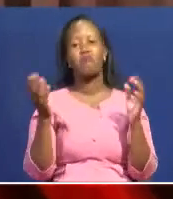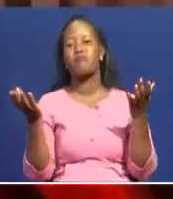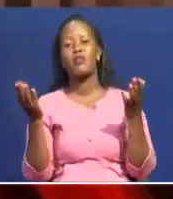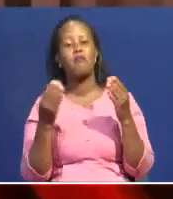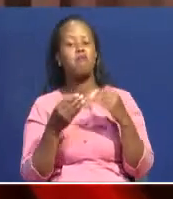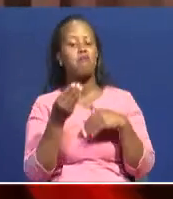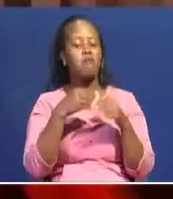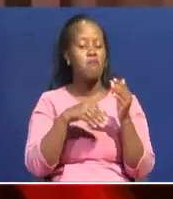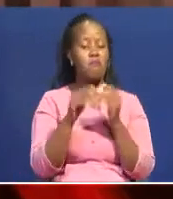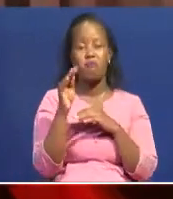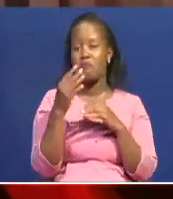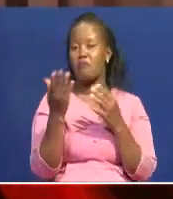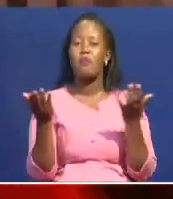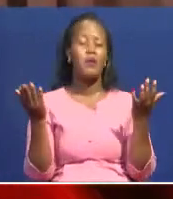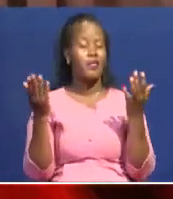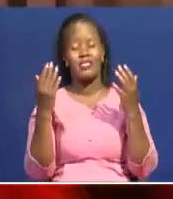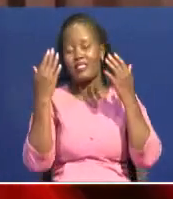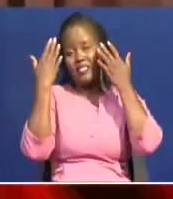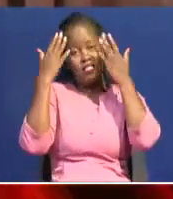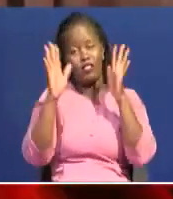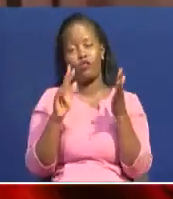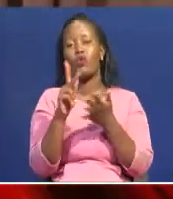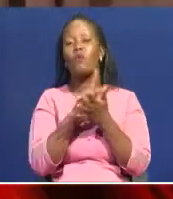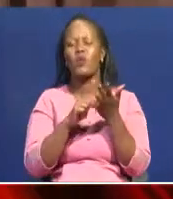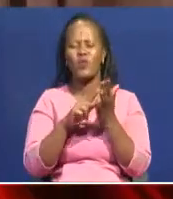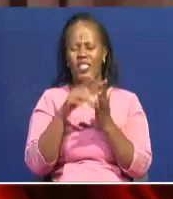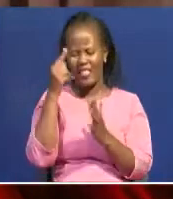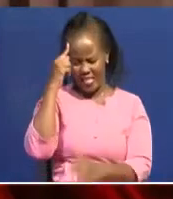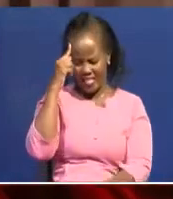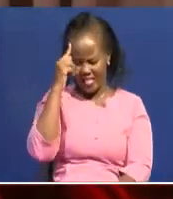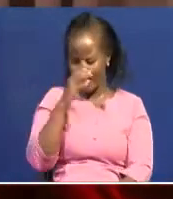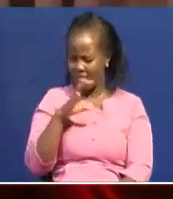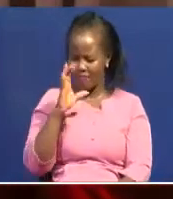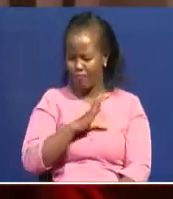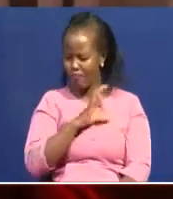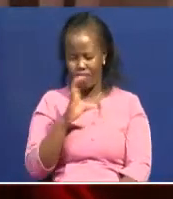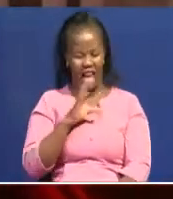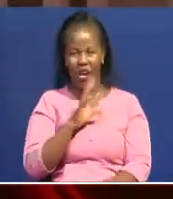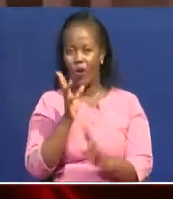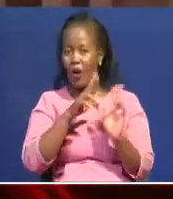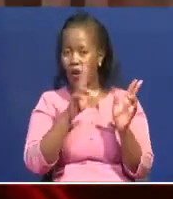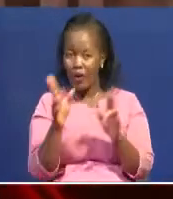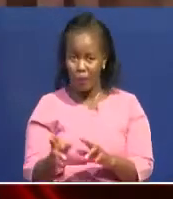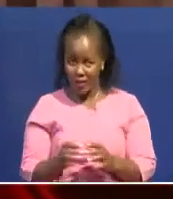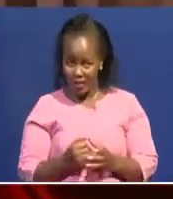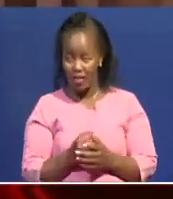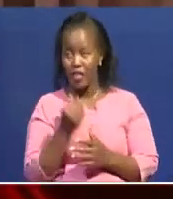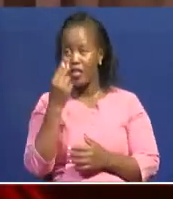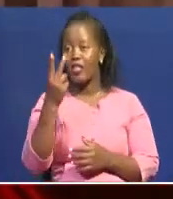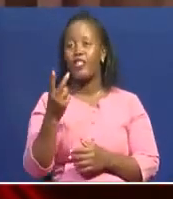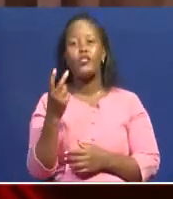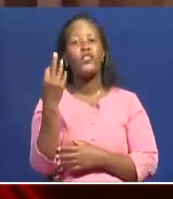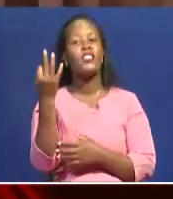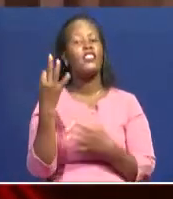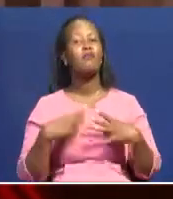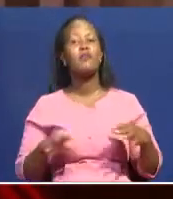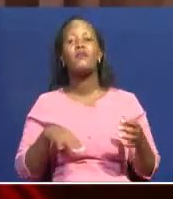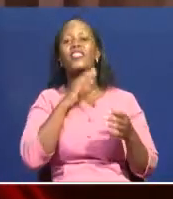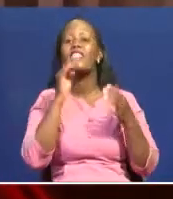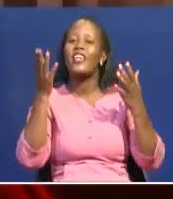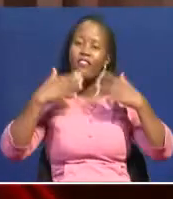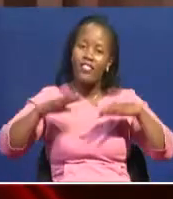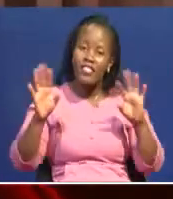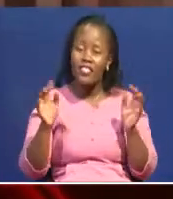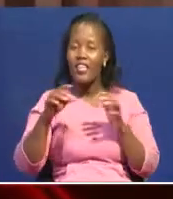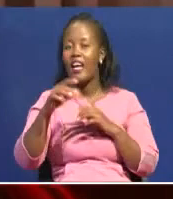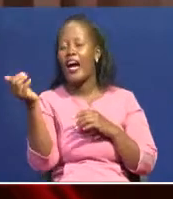unknowingly poisoned thinking it is alcohol and over 23 people are now reported dead and others have